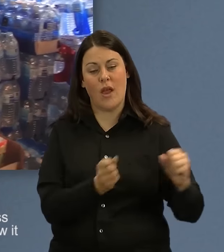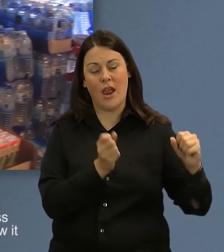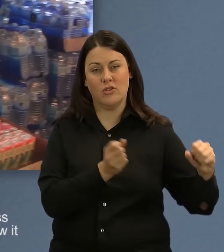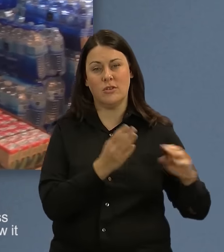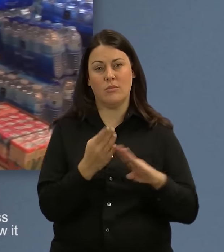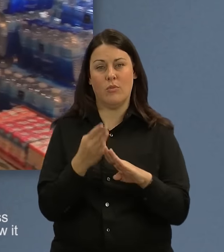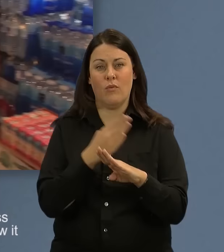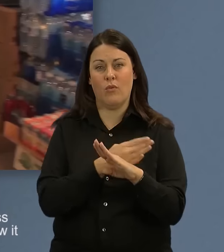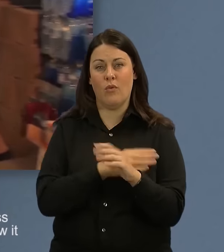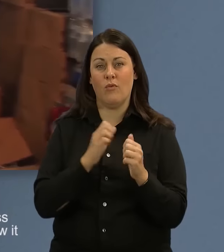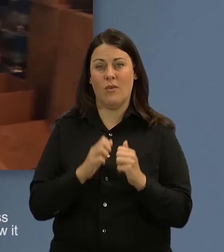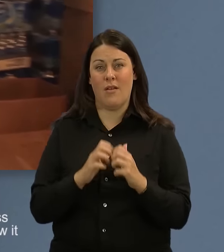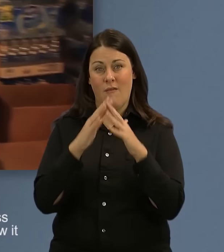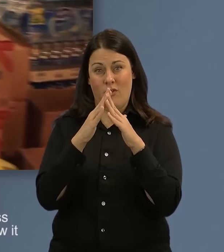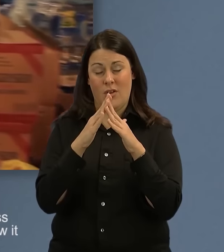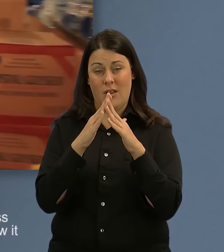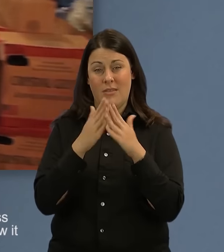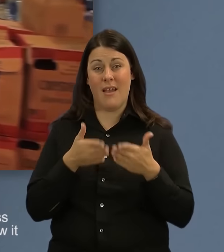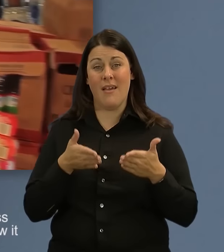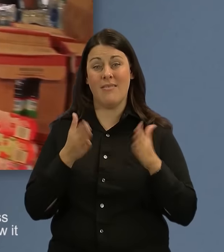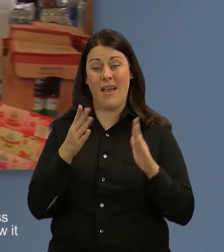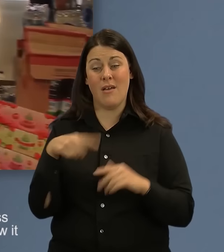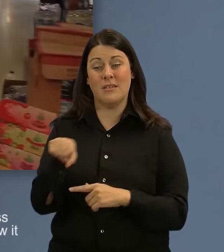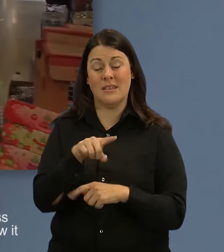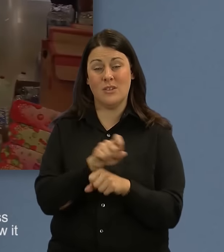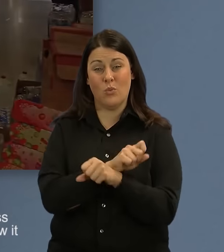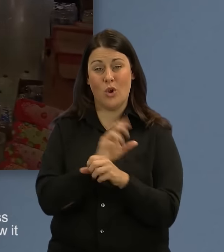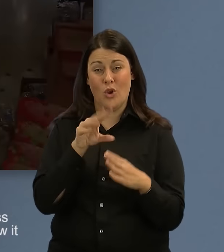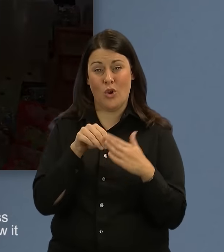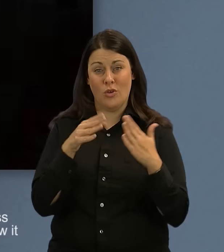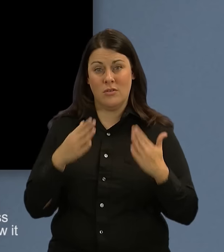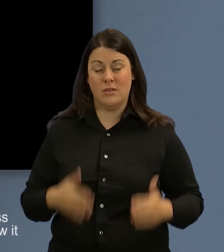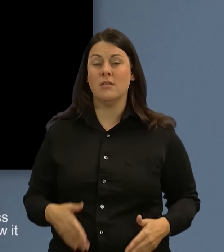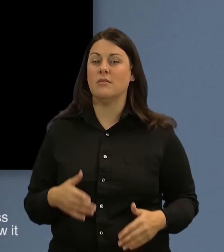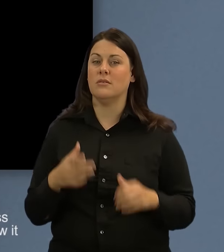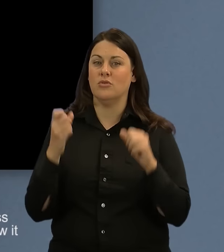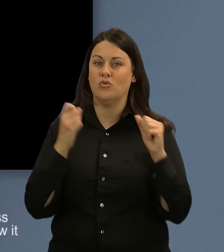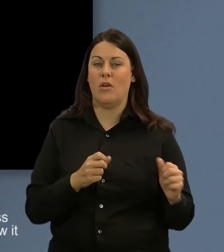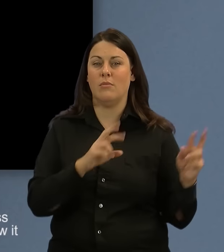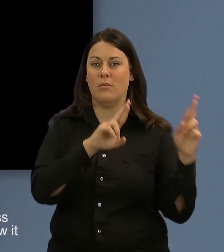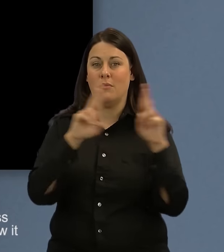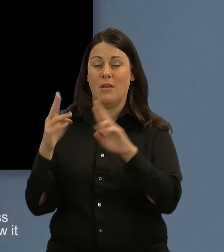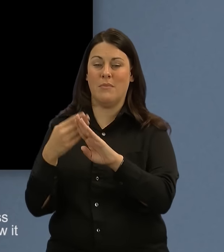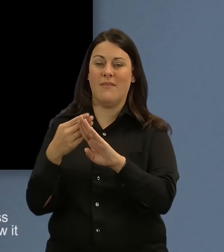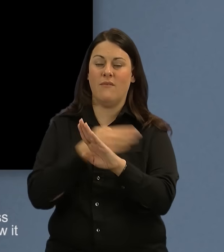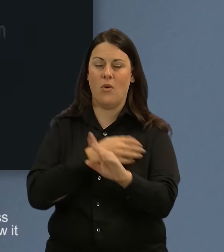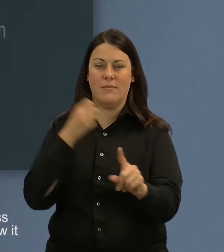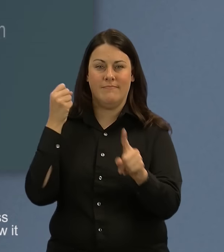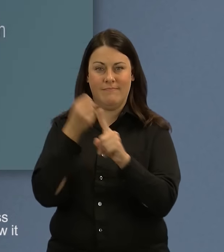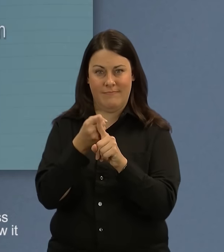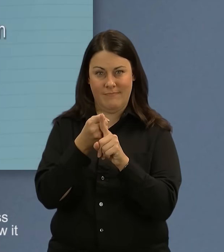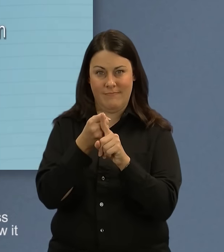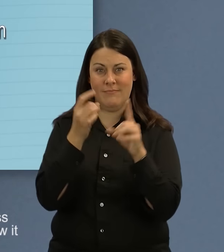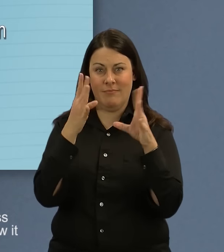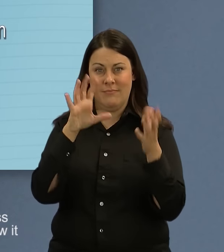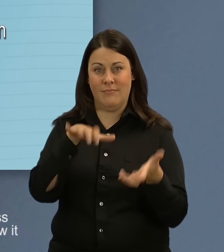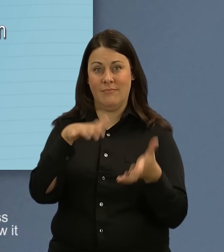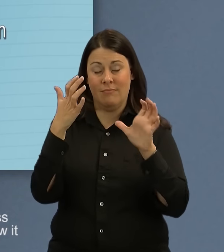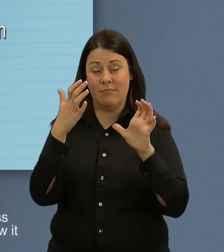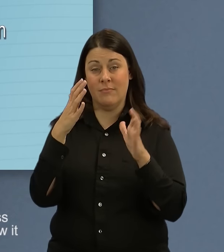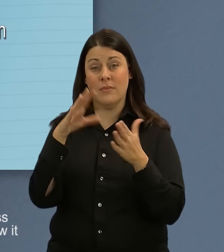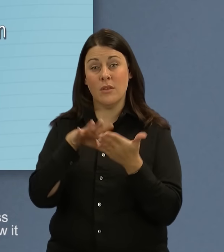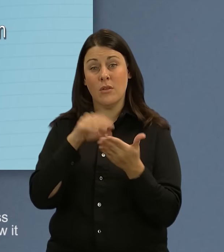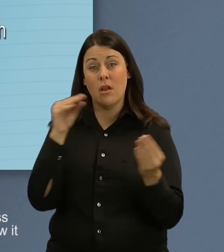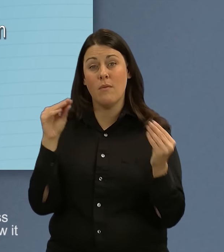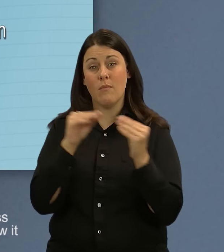workers always have a high level of preparedness before disaster strikes. To learn more about the PH